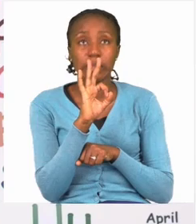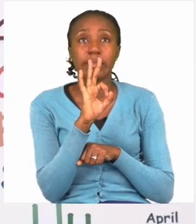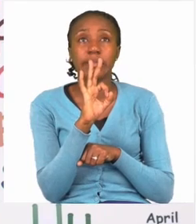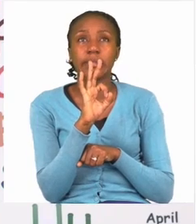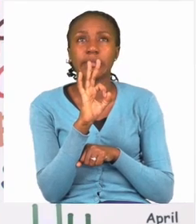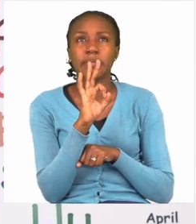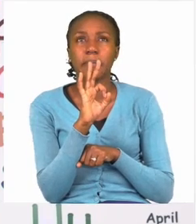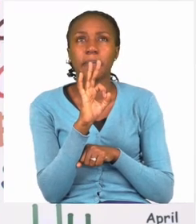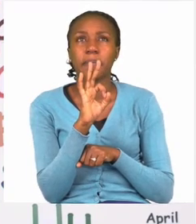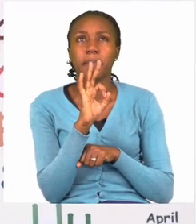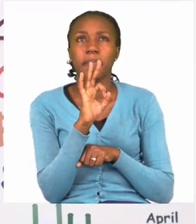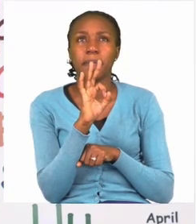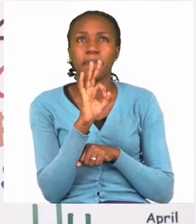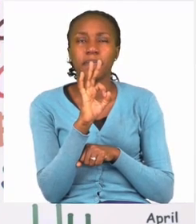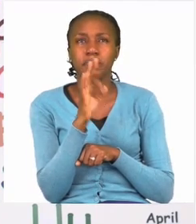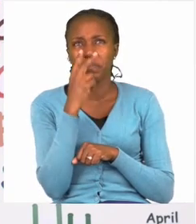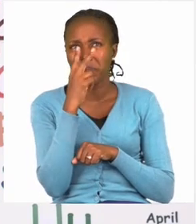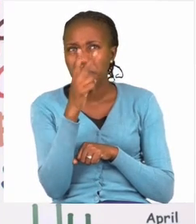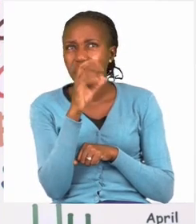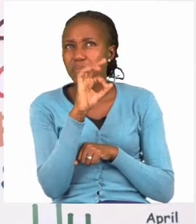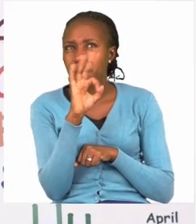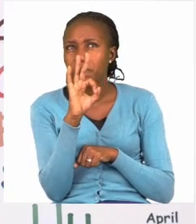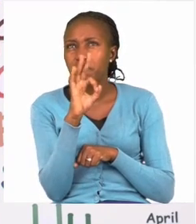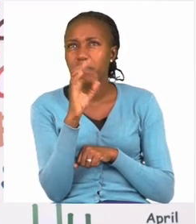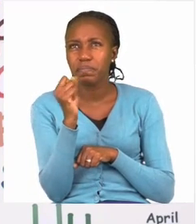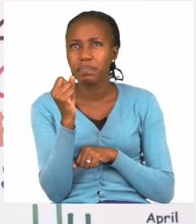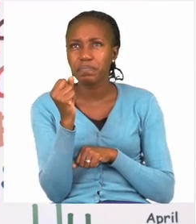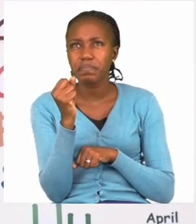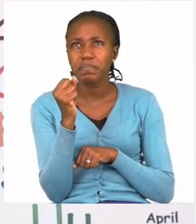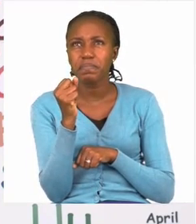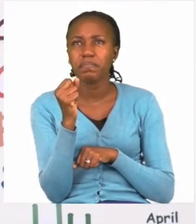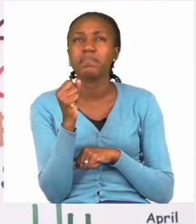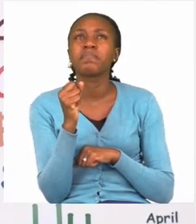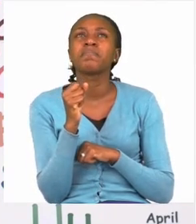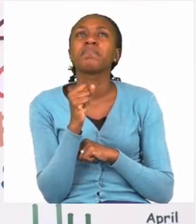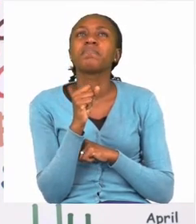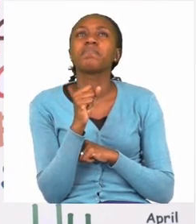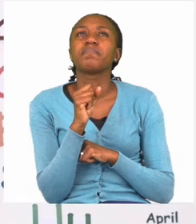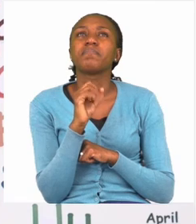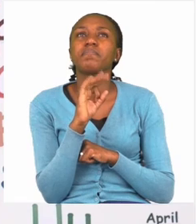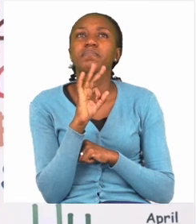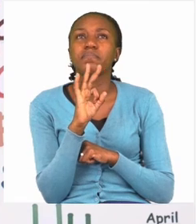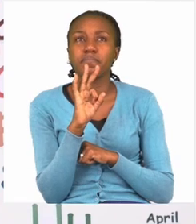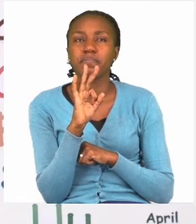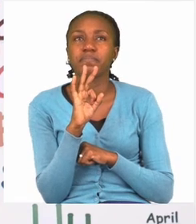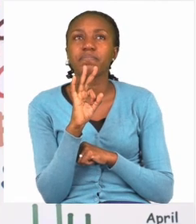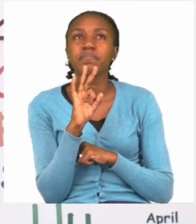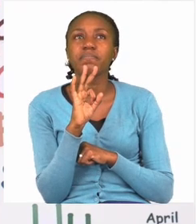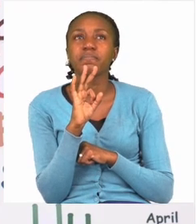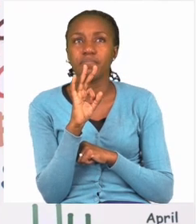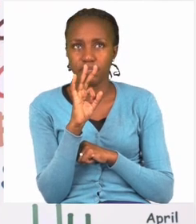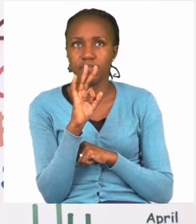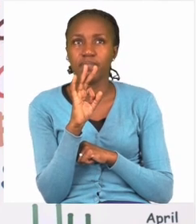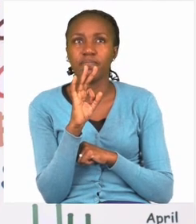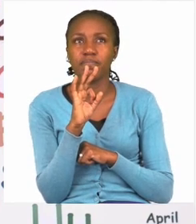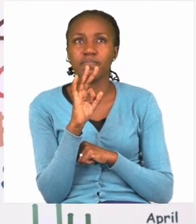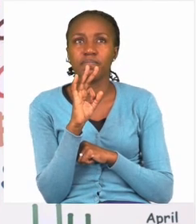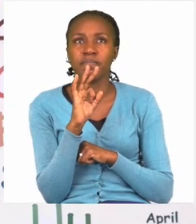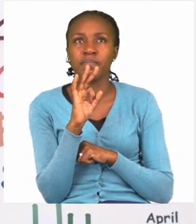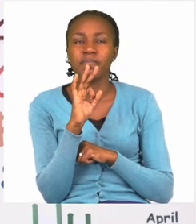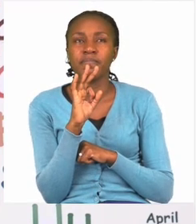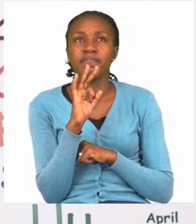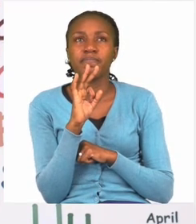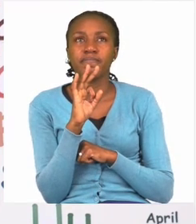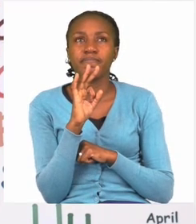and let's try and find the letter F. And here it is right